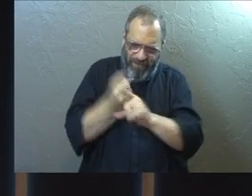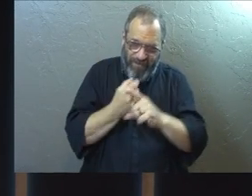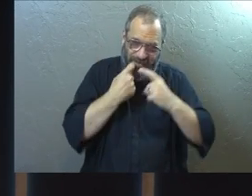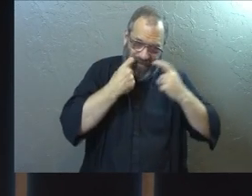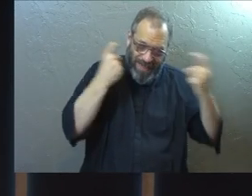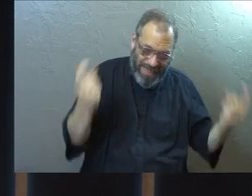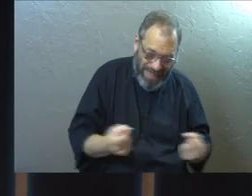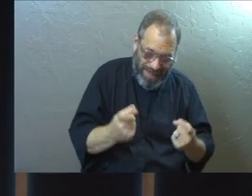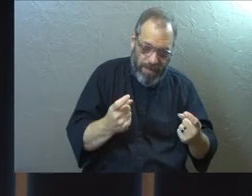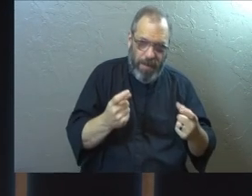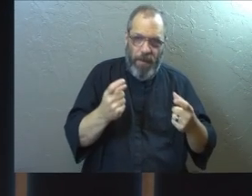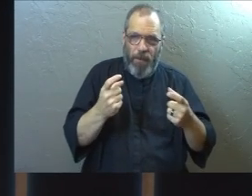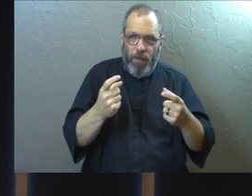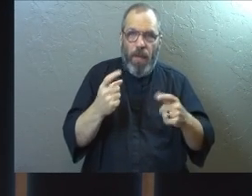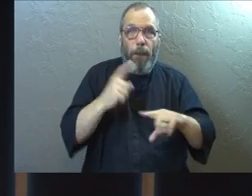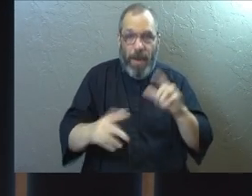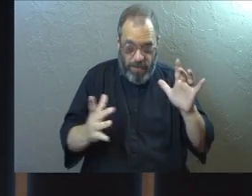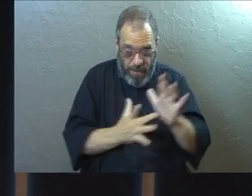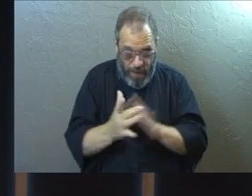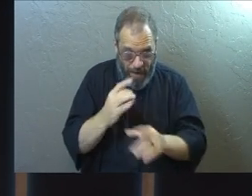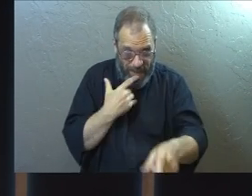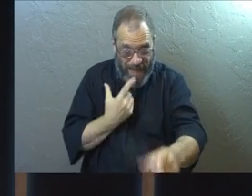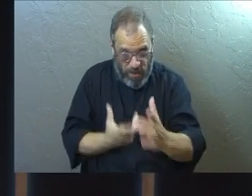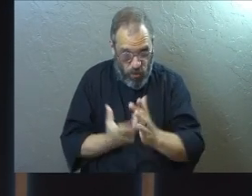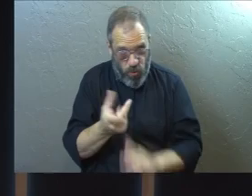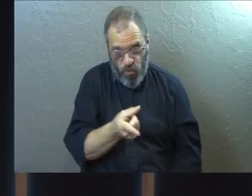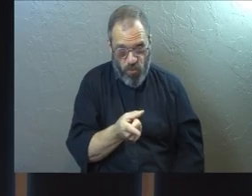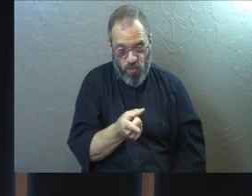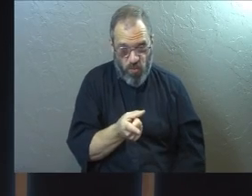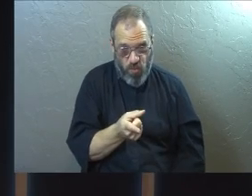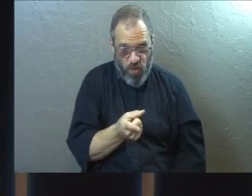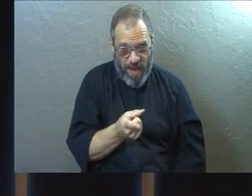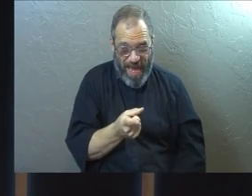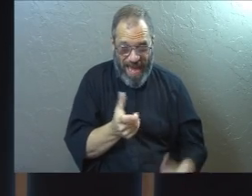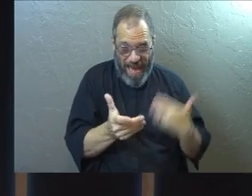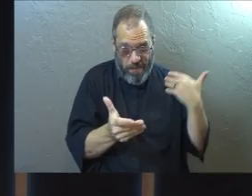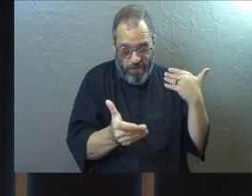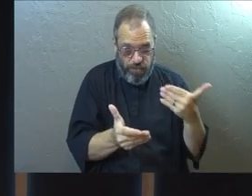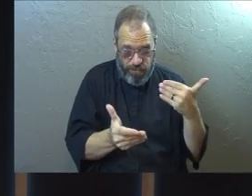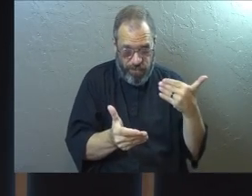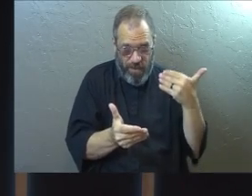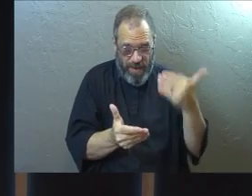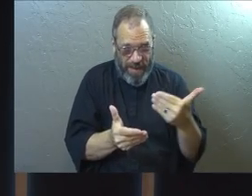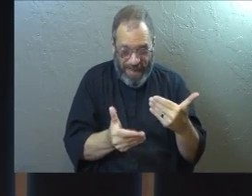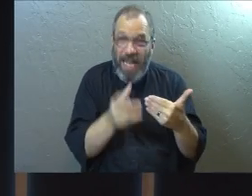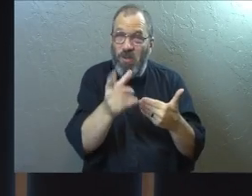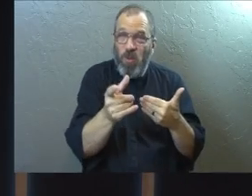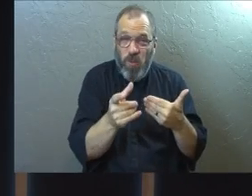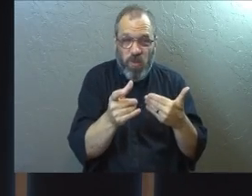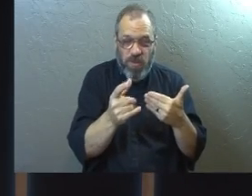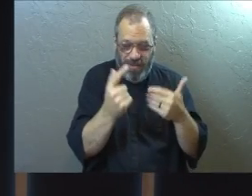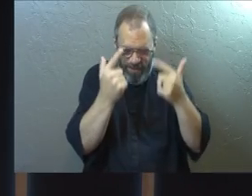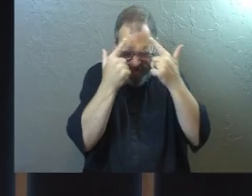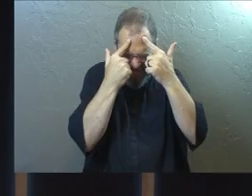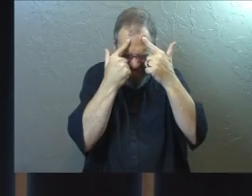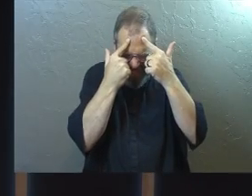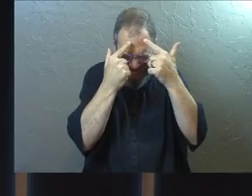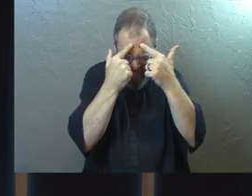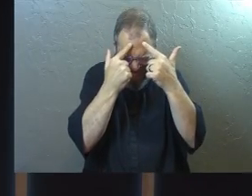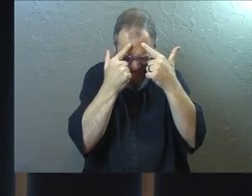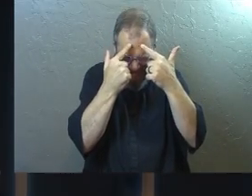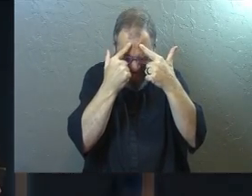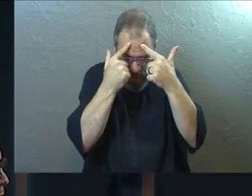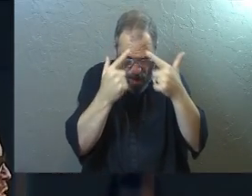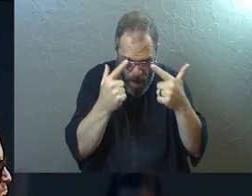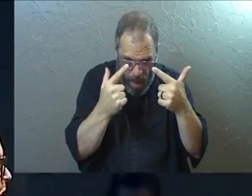that we're making, but the Bible says it's true. And the closer we can, or the sooner that we can get our head wrapped around that